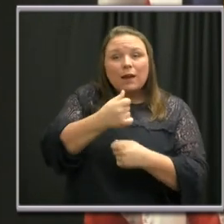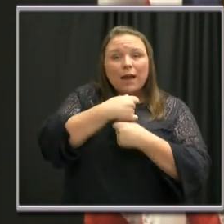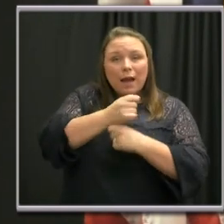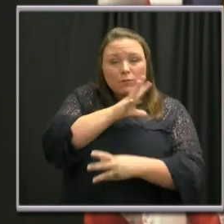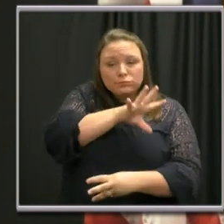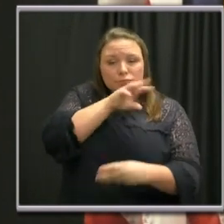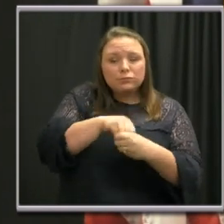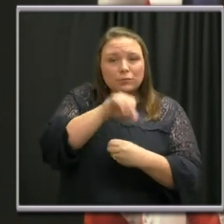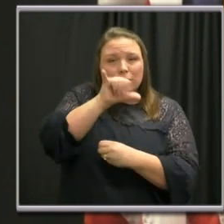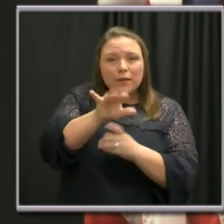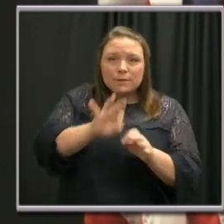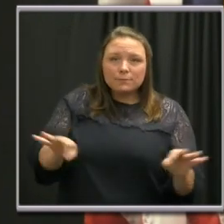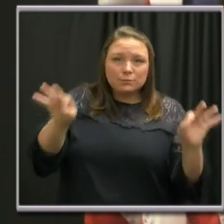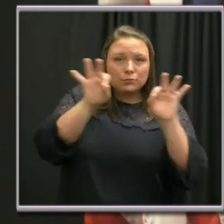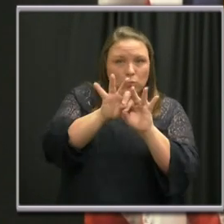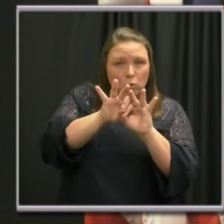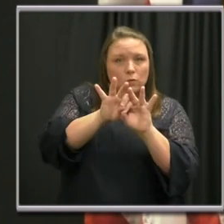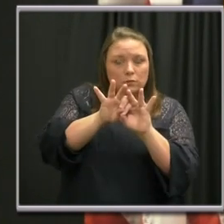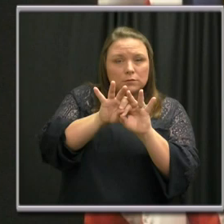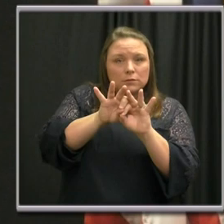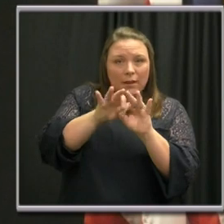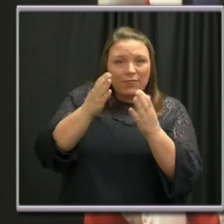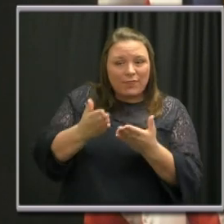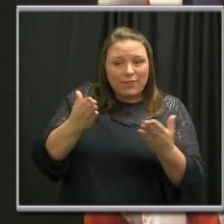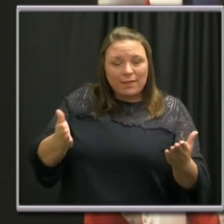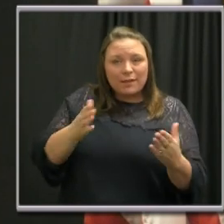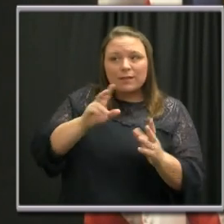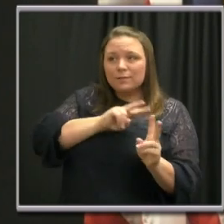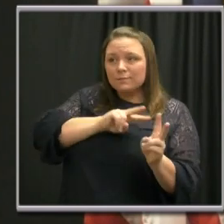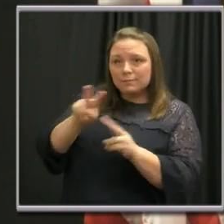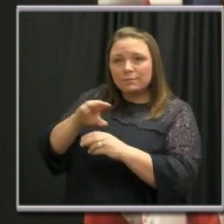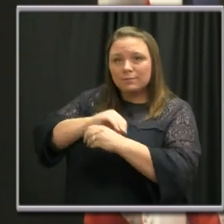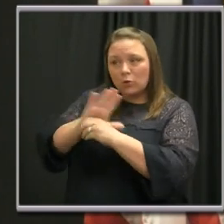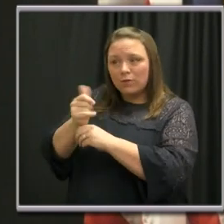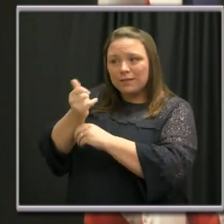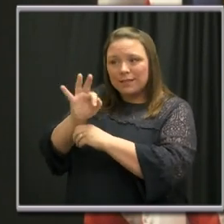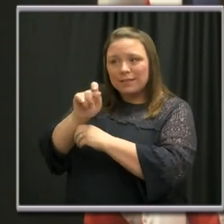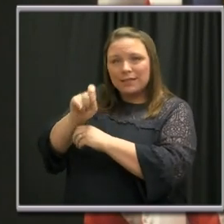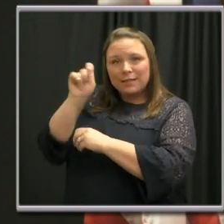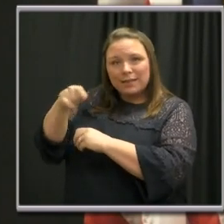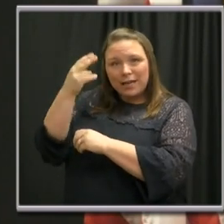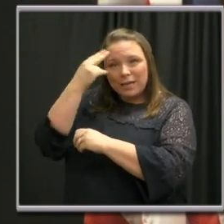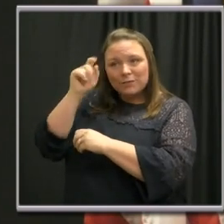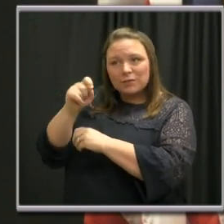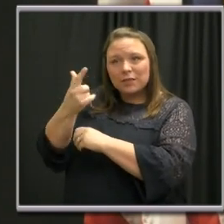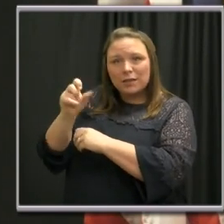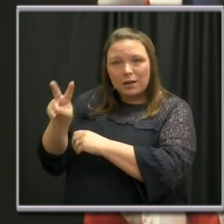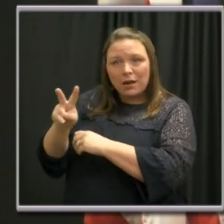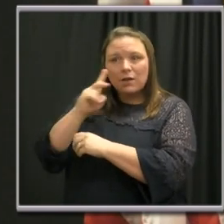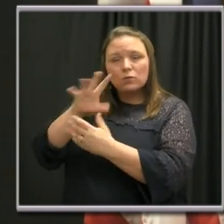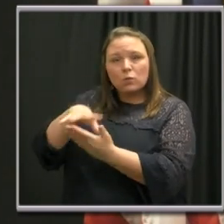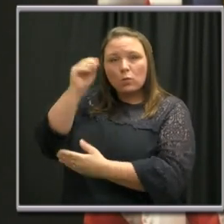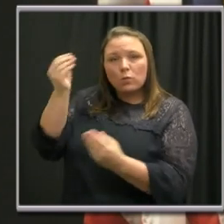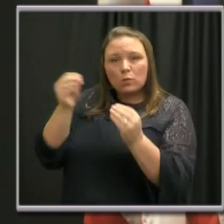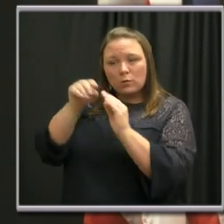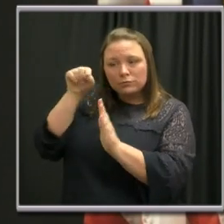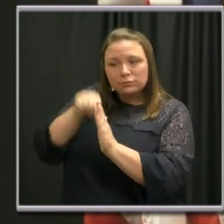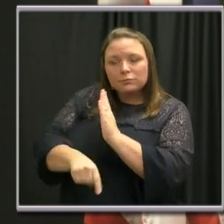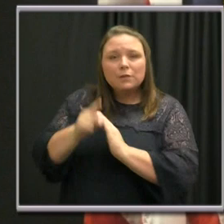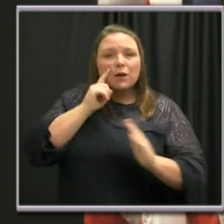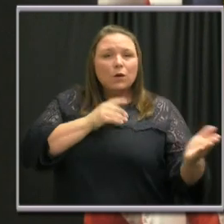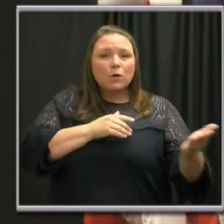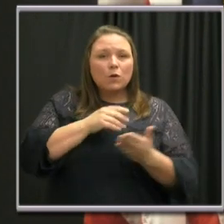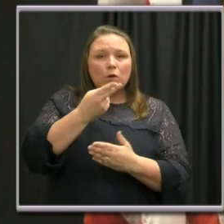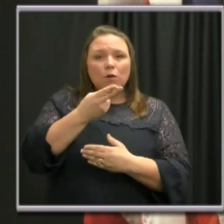participate in this important cause can visit covid19.nashville.gov to learn more. Now I'd like to